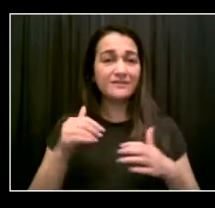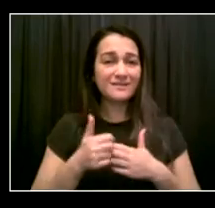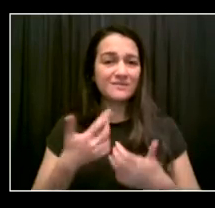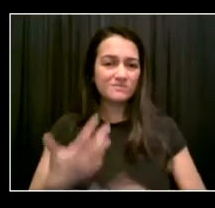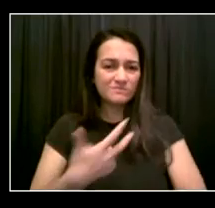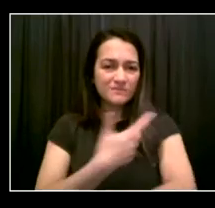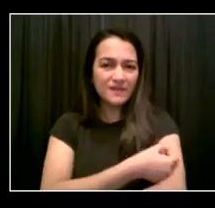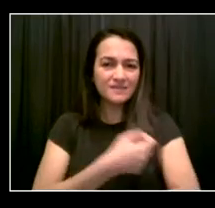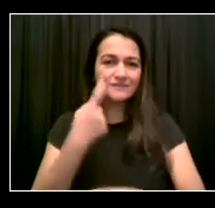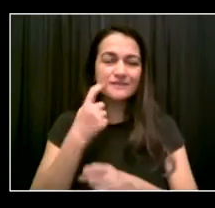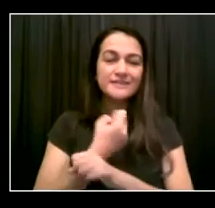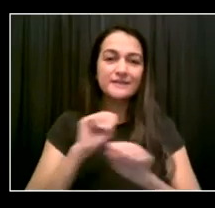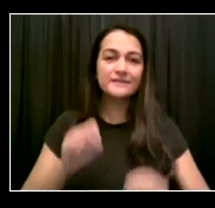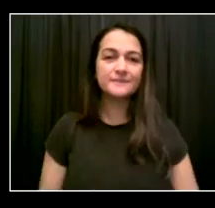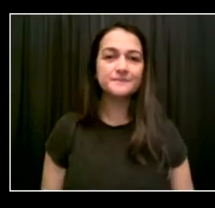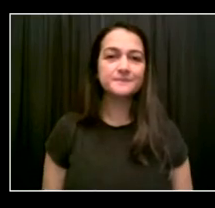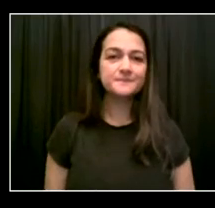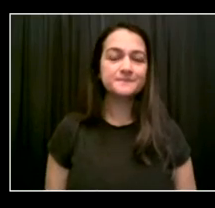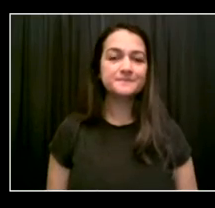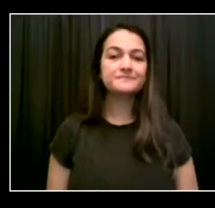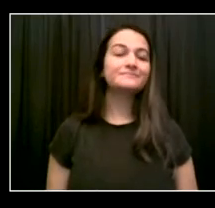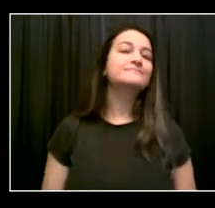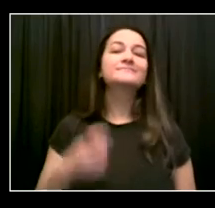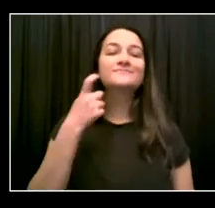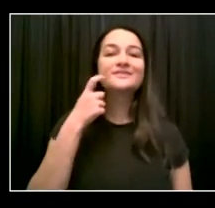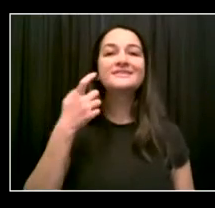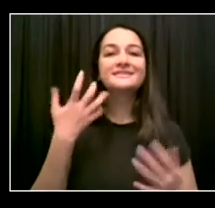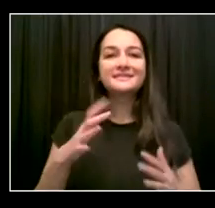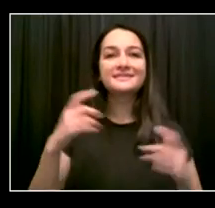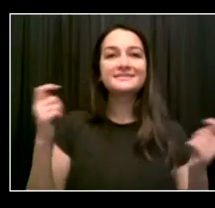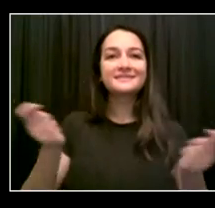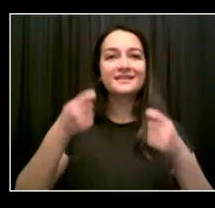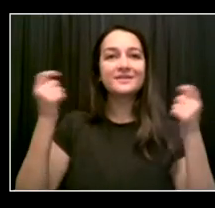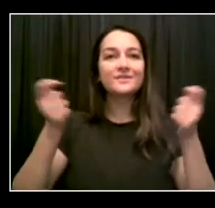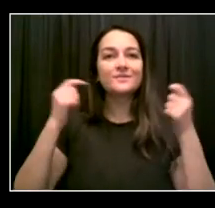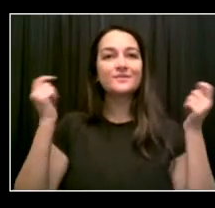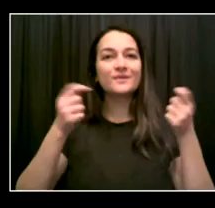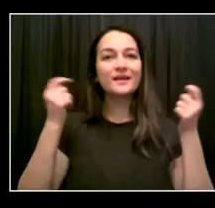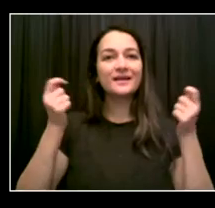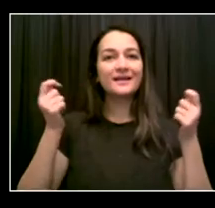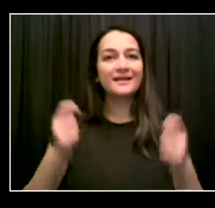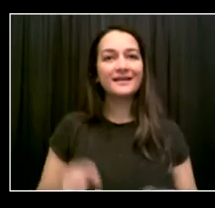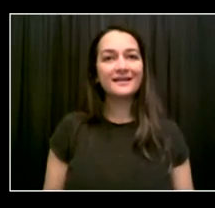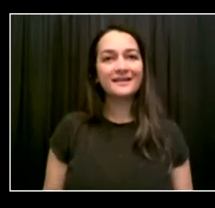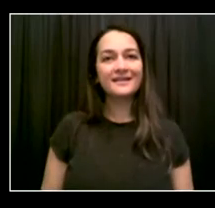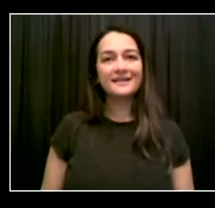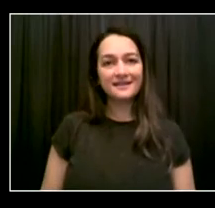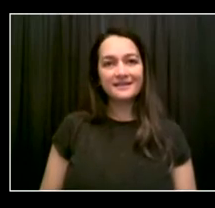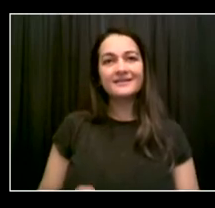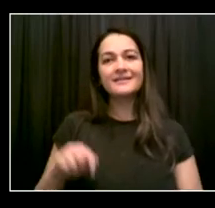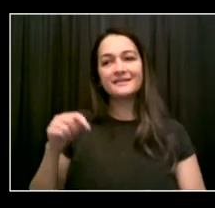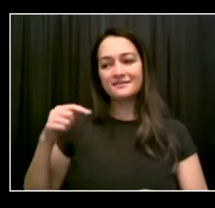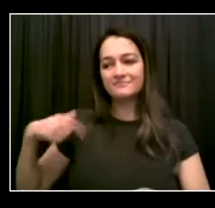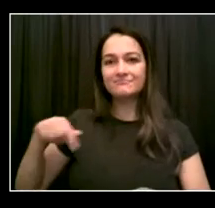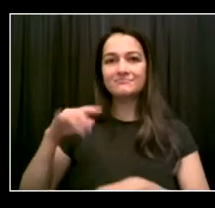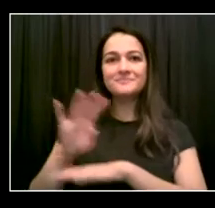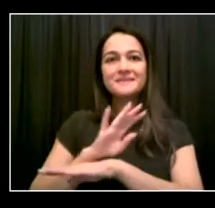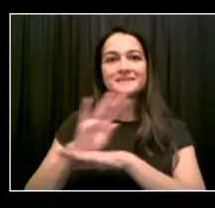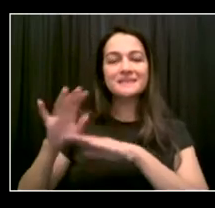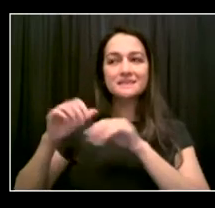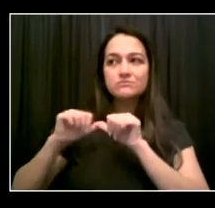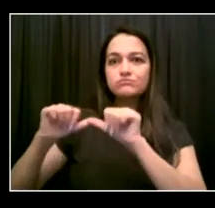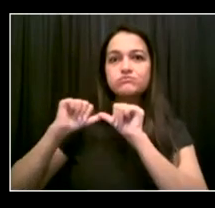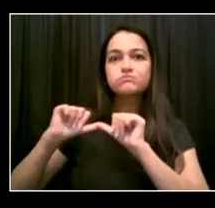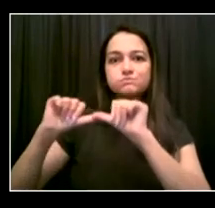had our outdoor annual community breakfast. And we also had a vaccination pop-up there.